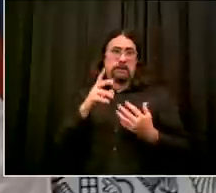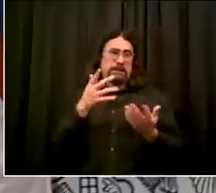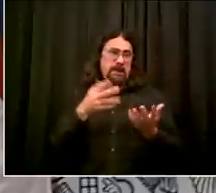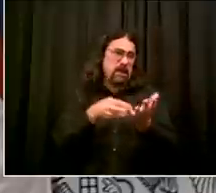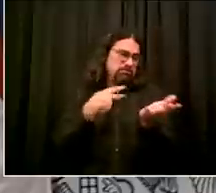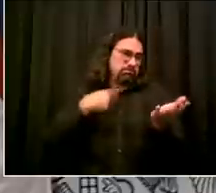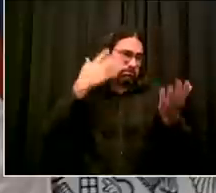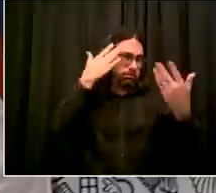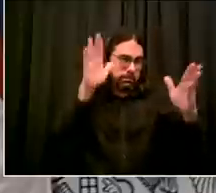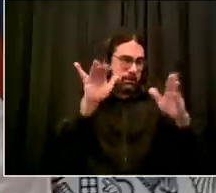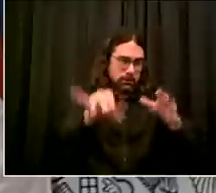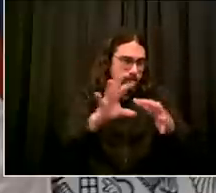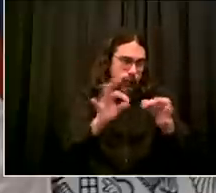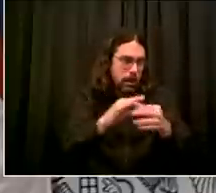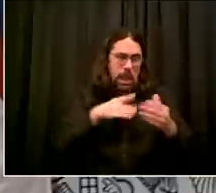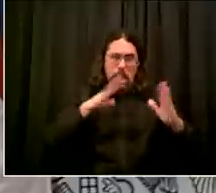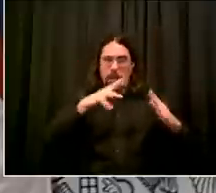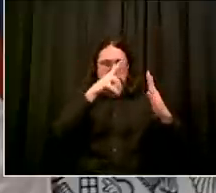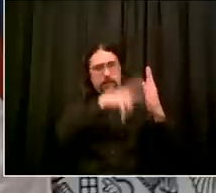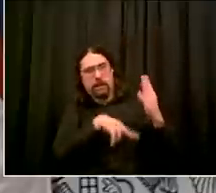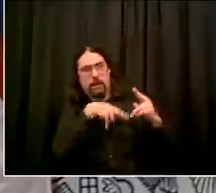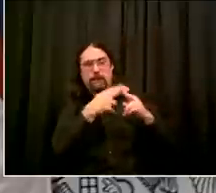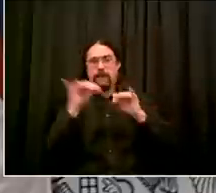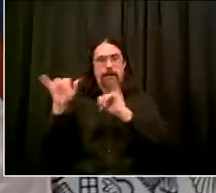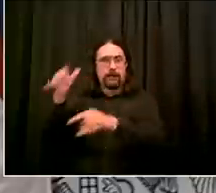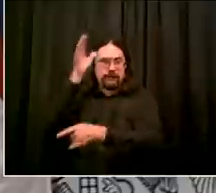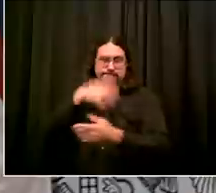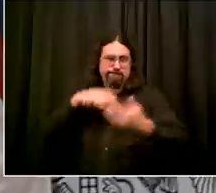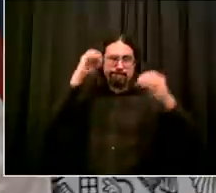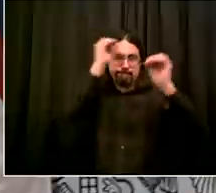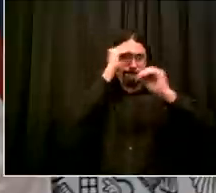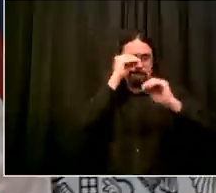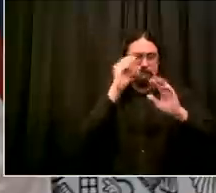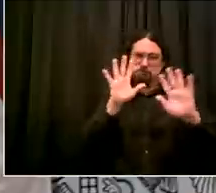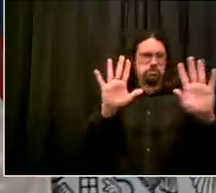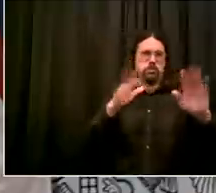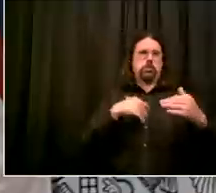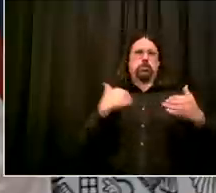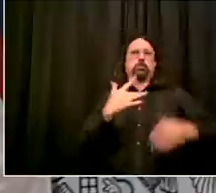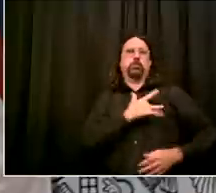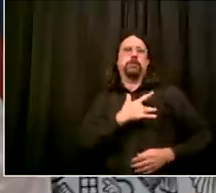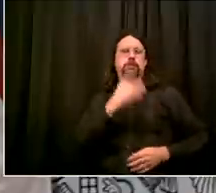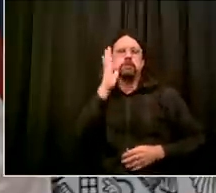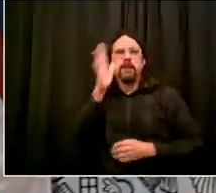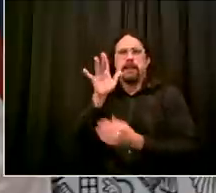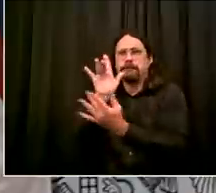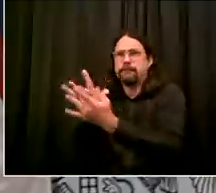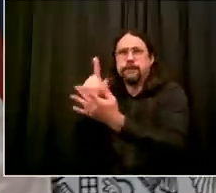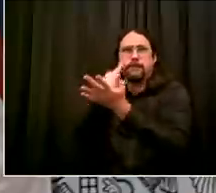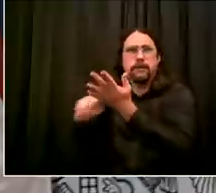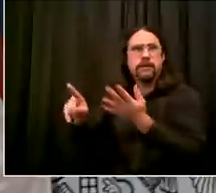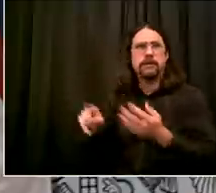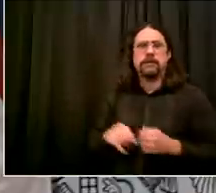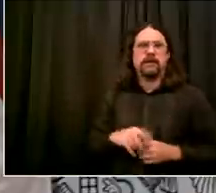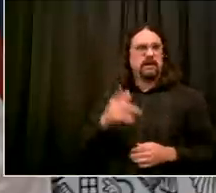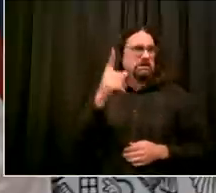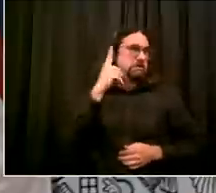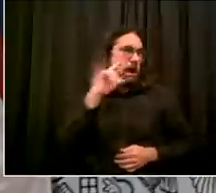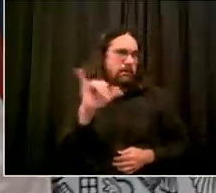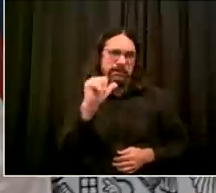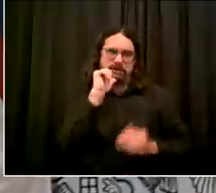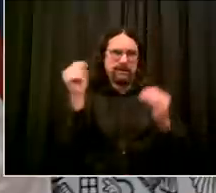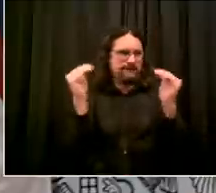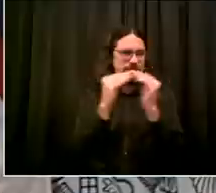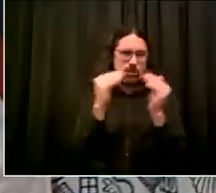fairly we want to make sure that people who have legitimate needs medically are heard and it's addressed quickly um